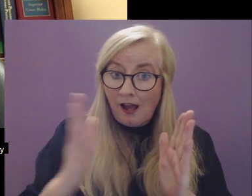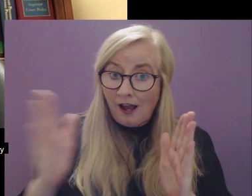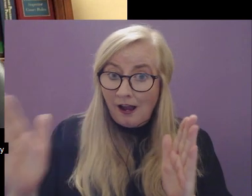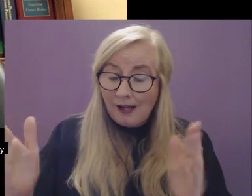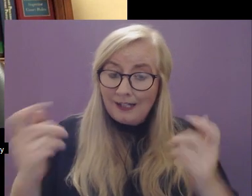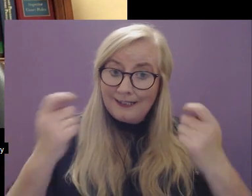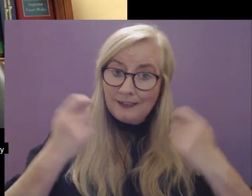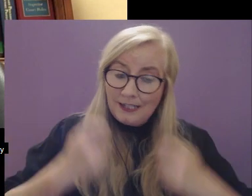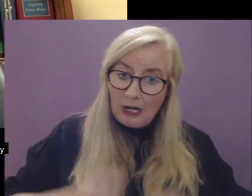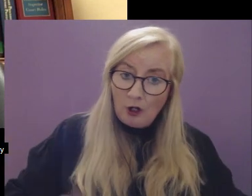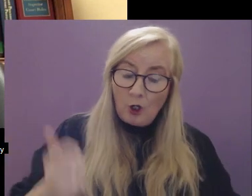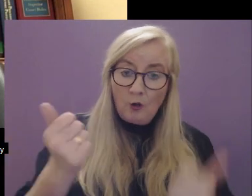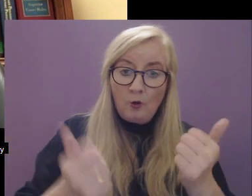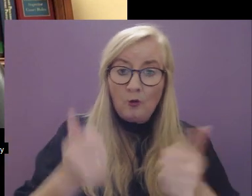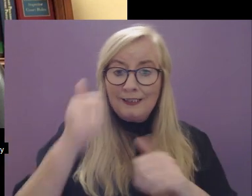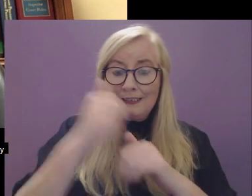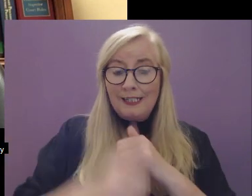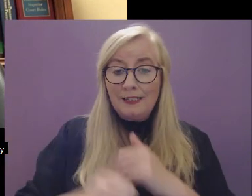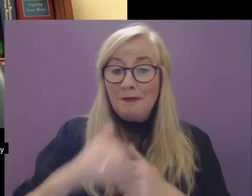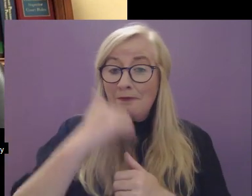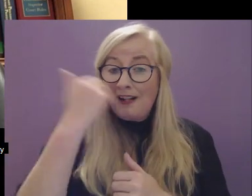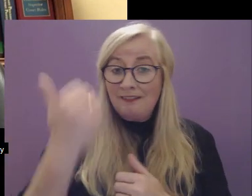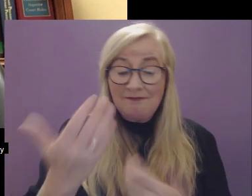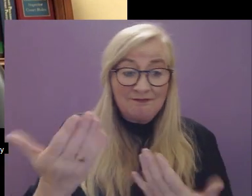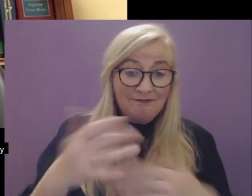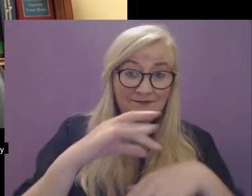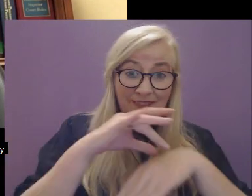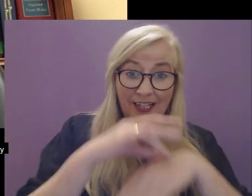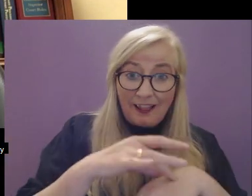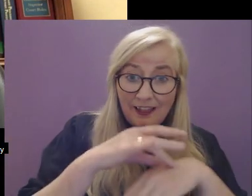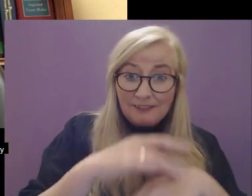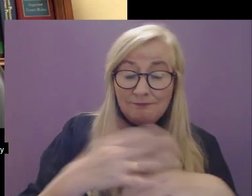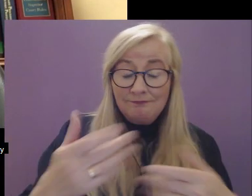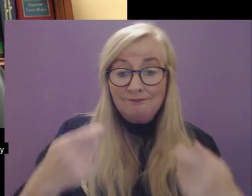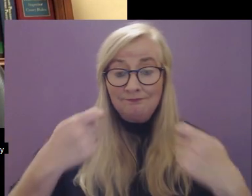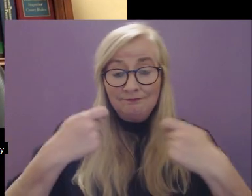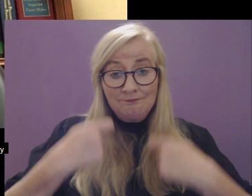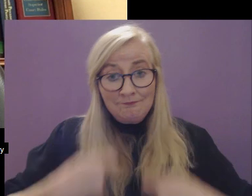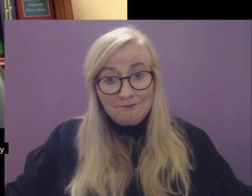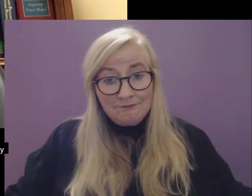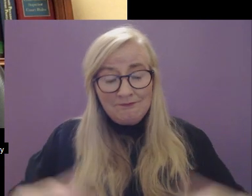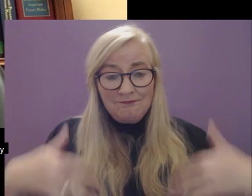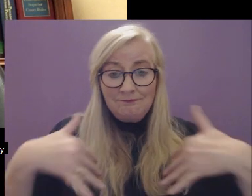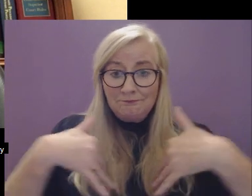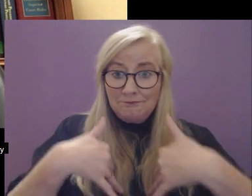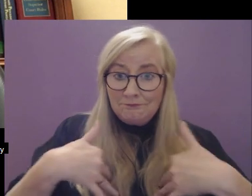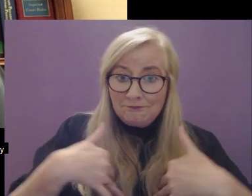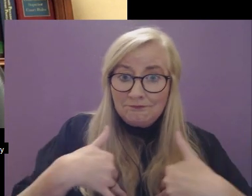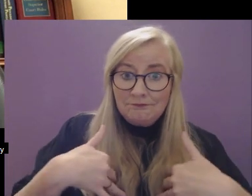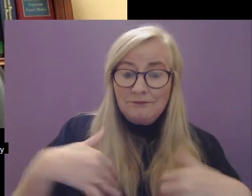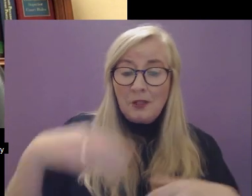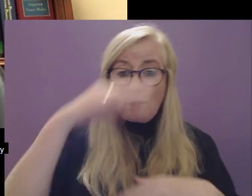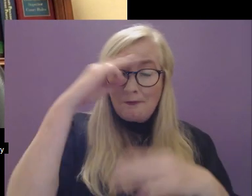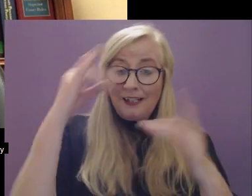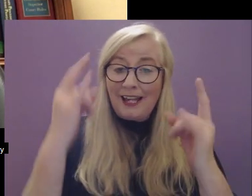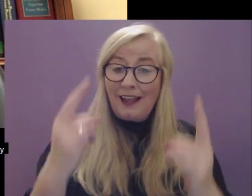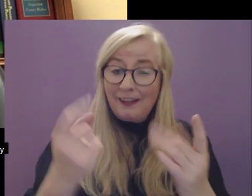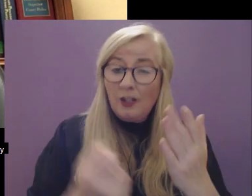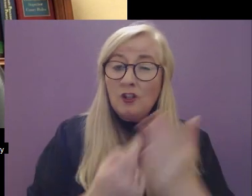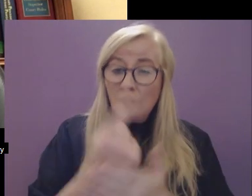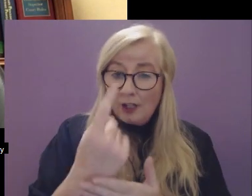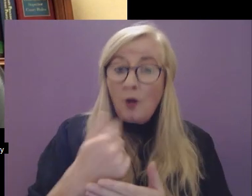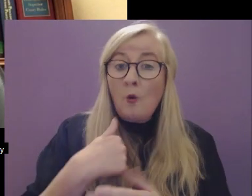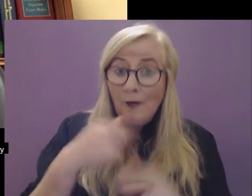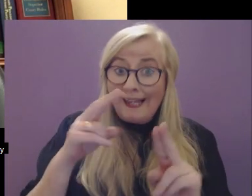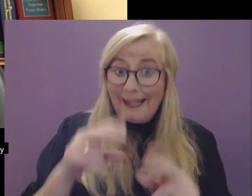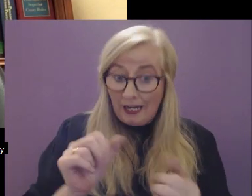tiring court days due to factors such as illness, fatigue, anxiety or mental health issues. And